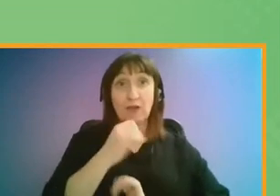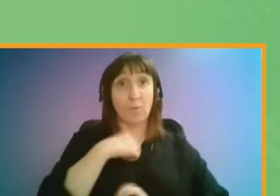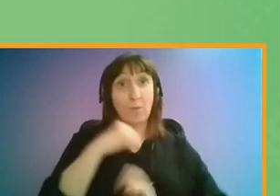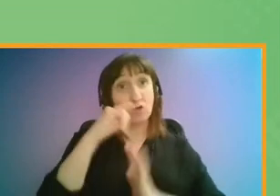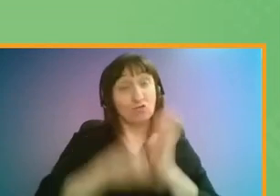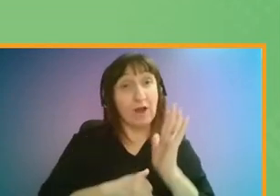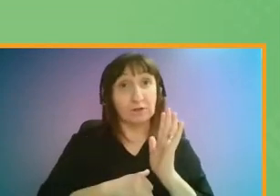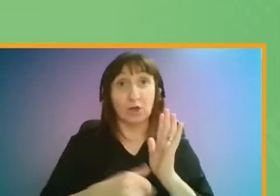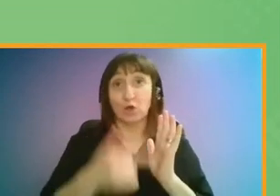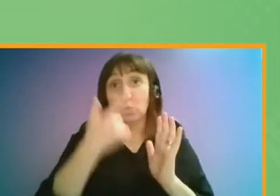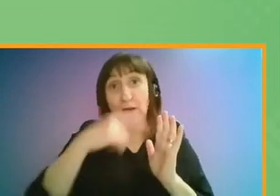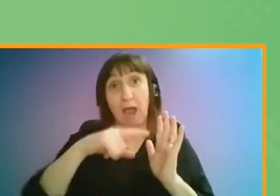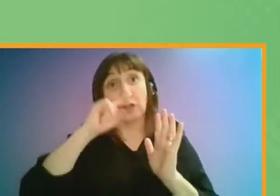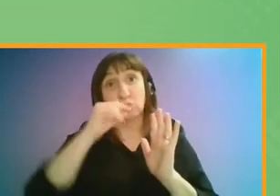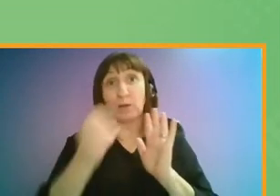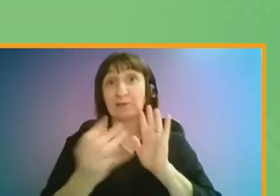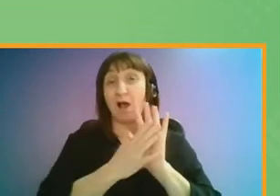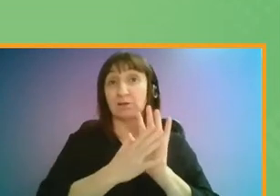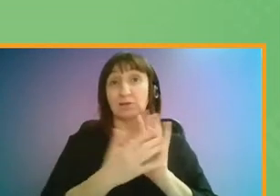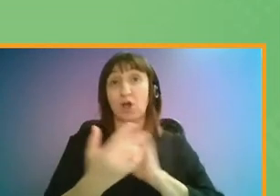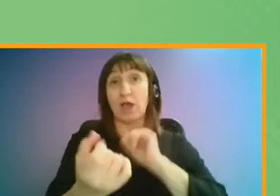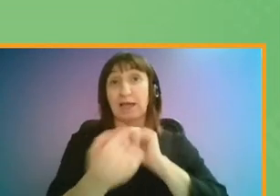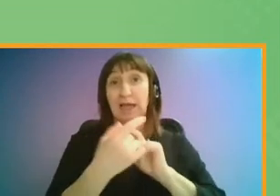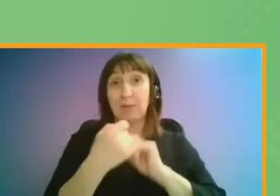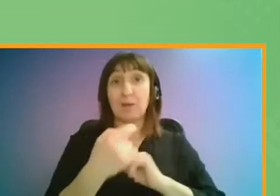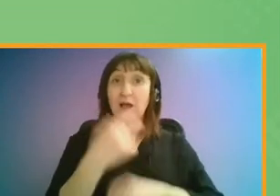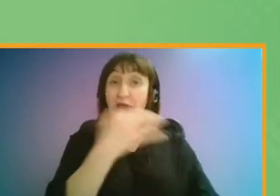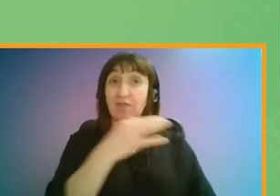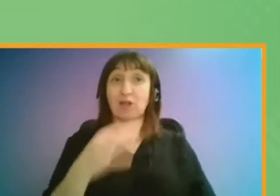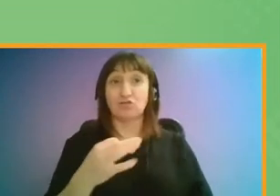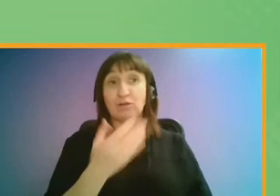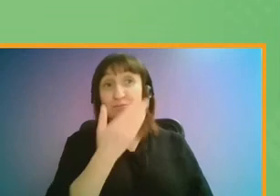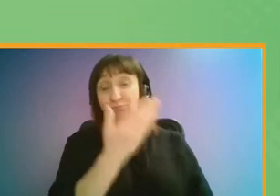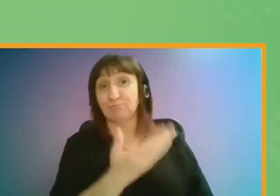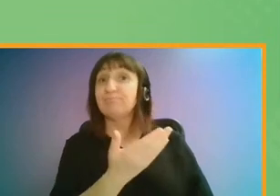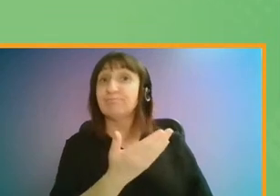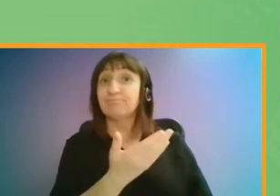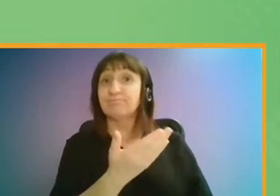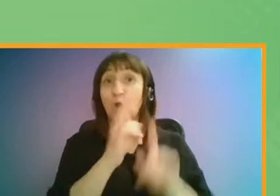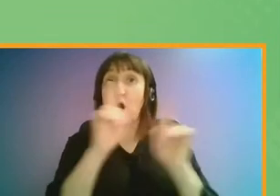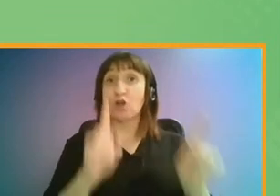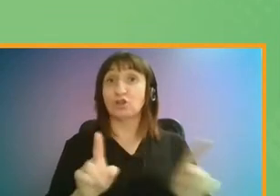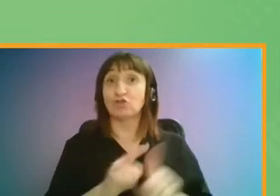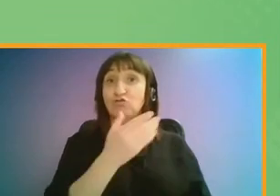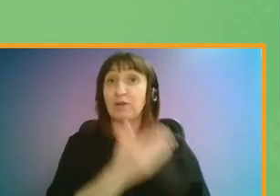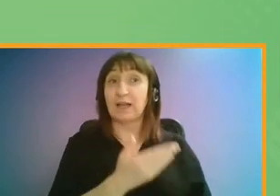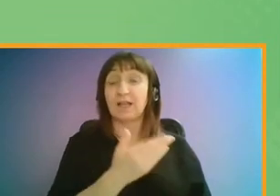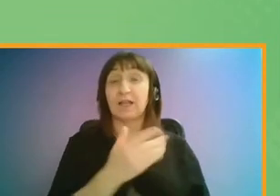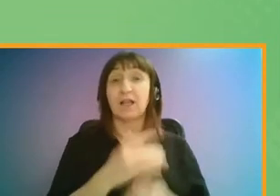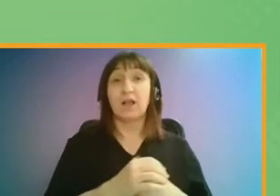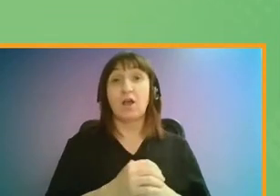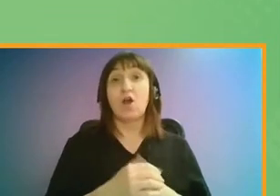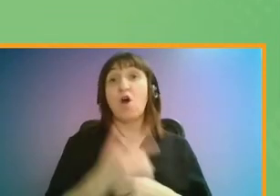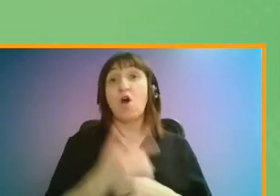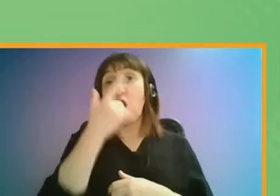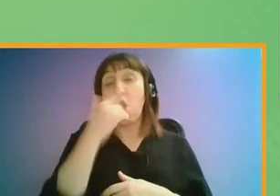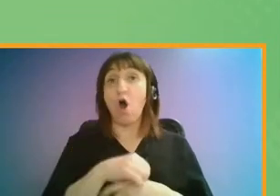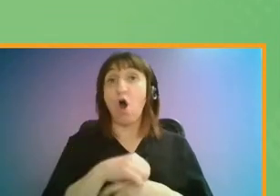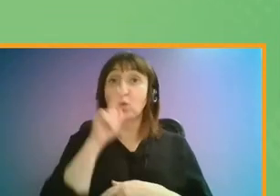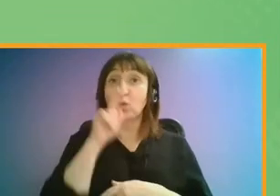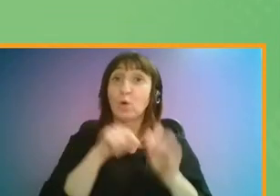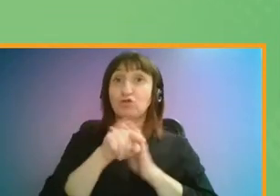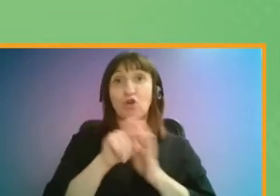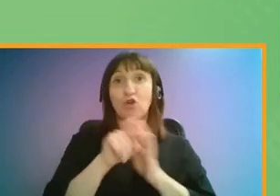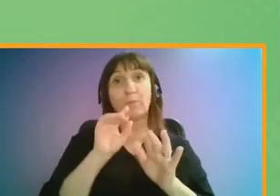you can tweet us or email us at the addresses on the screen there, or you can put something in the YouTube chat